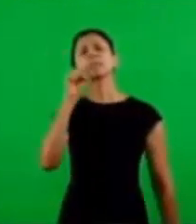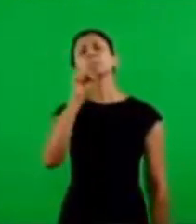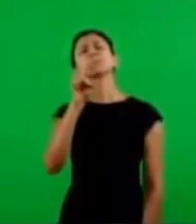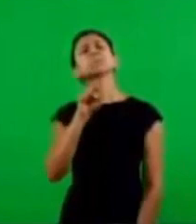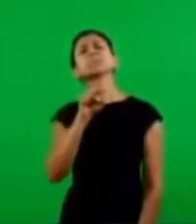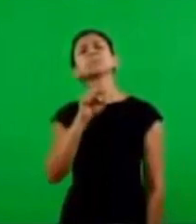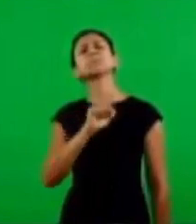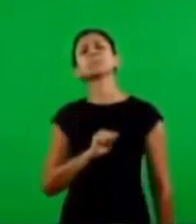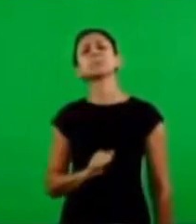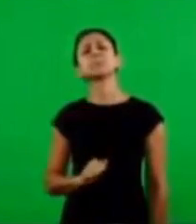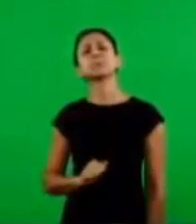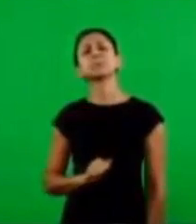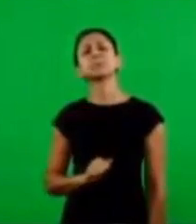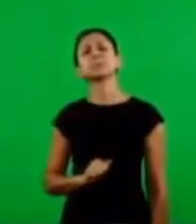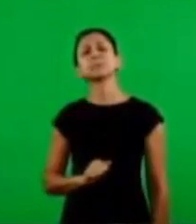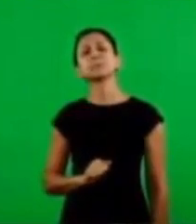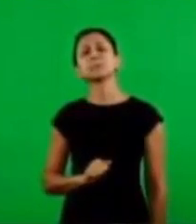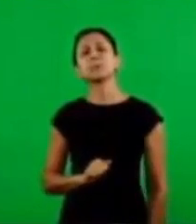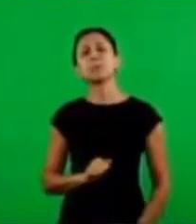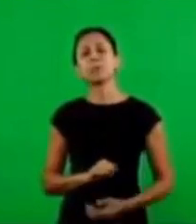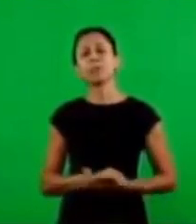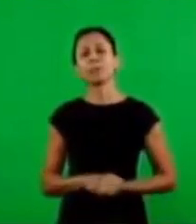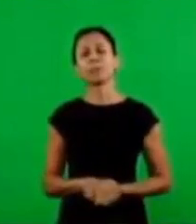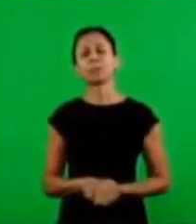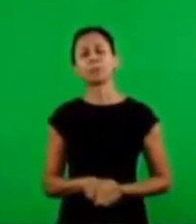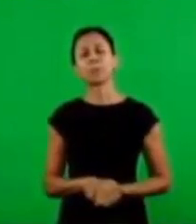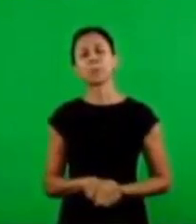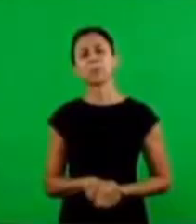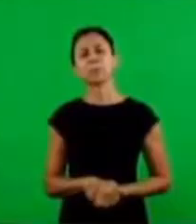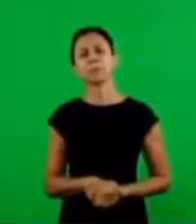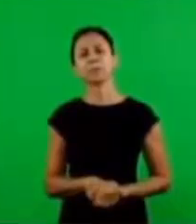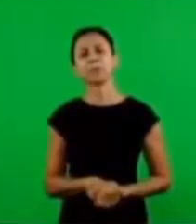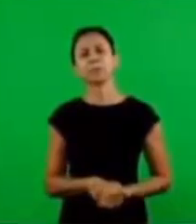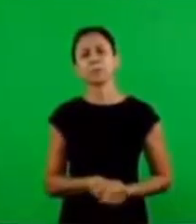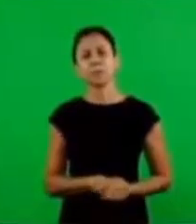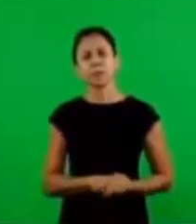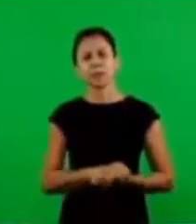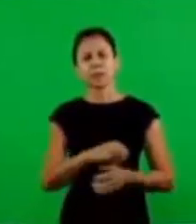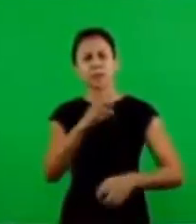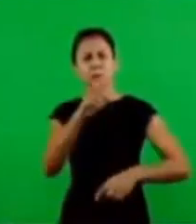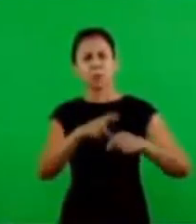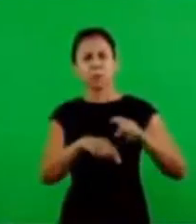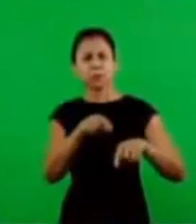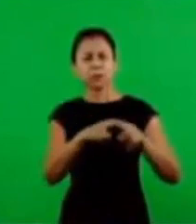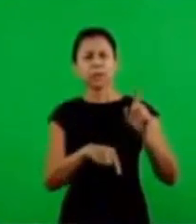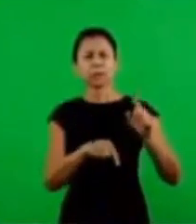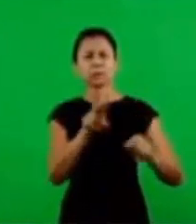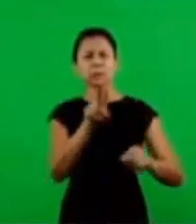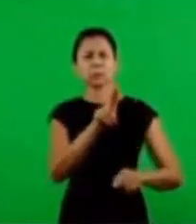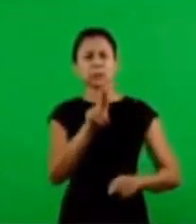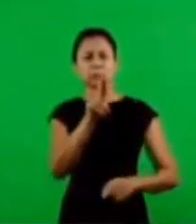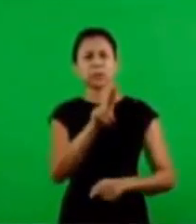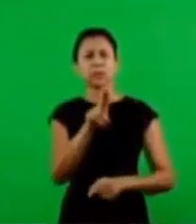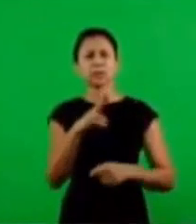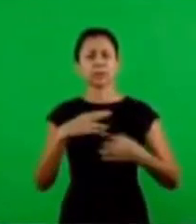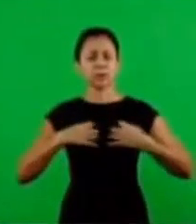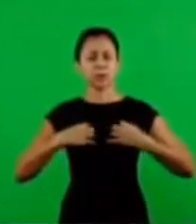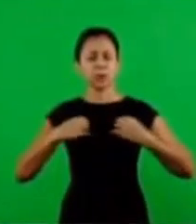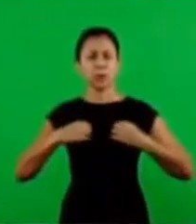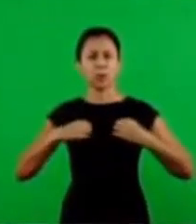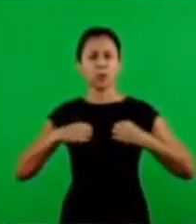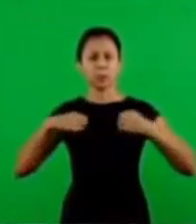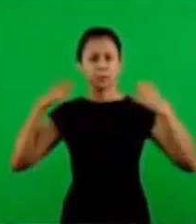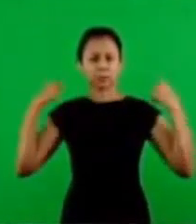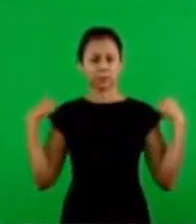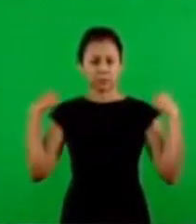Did you know? You know, the use of the garments